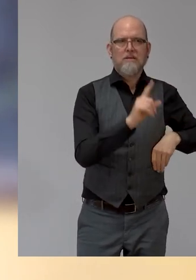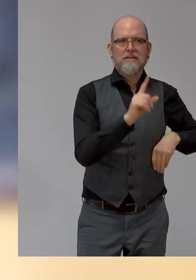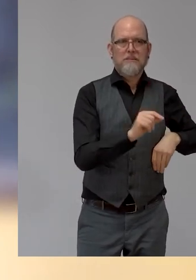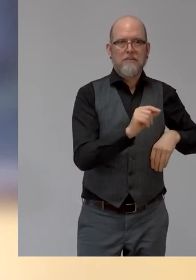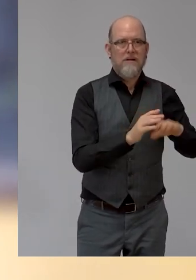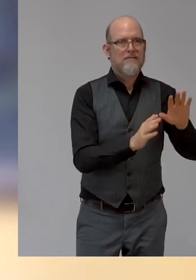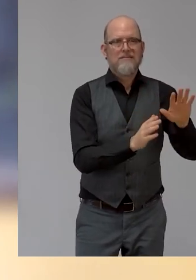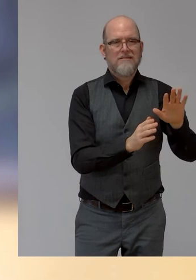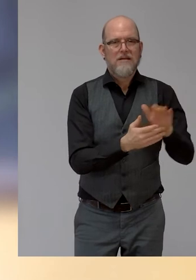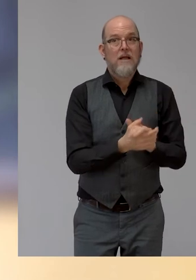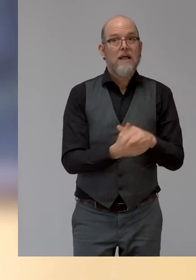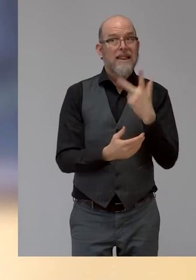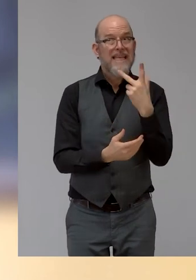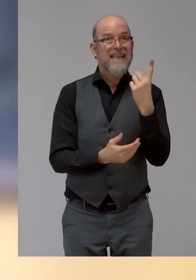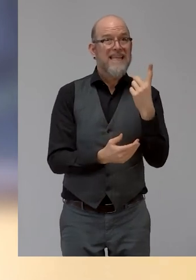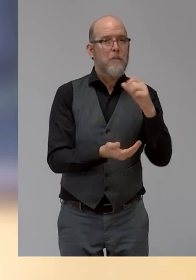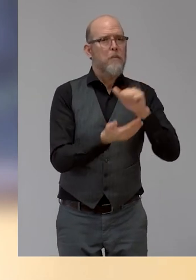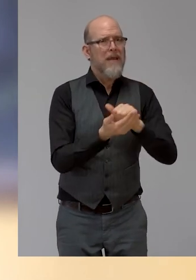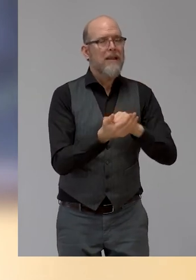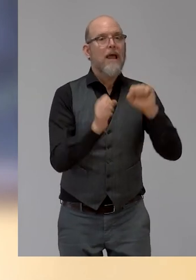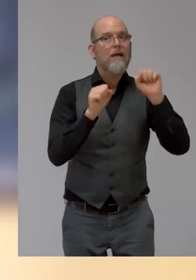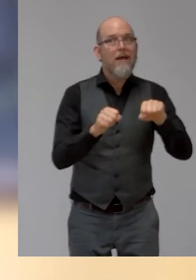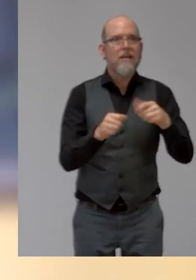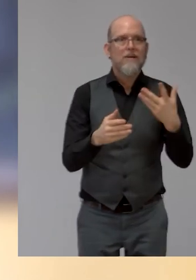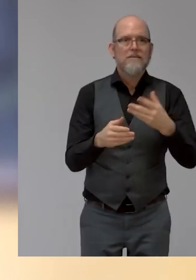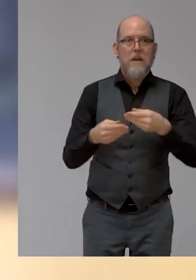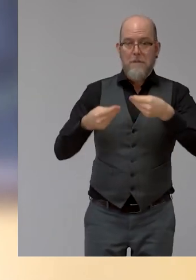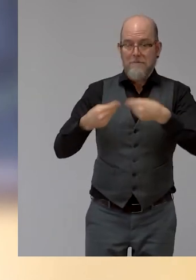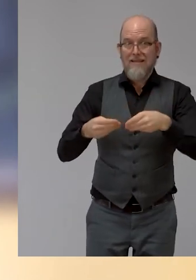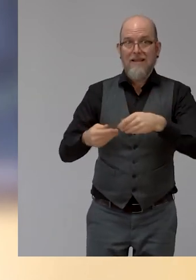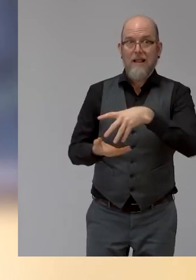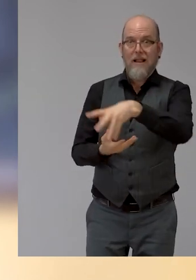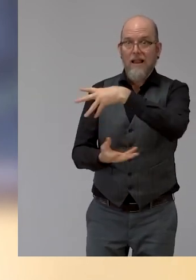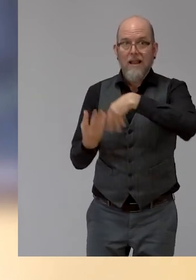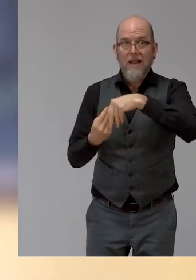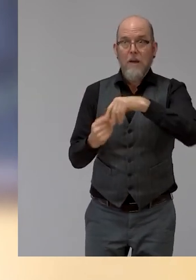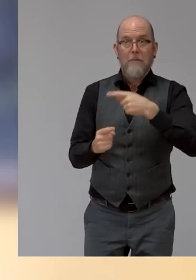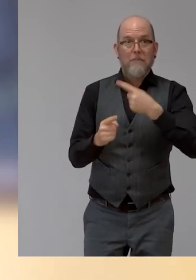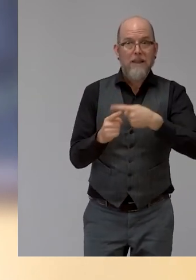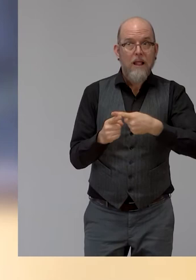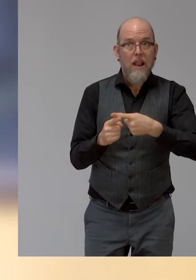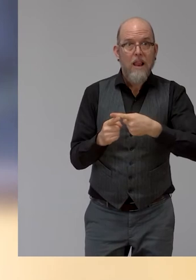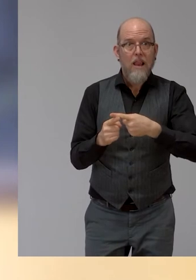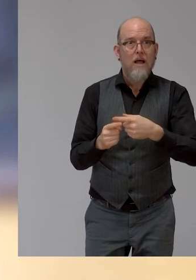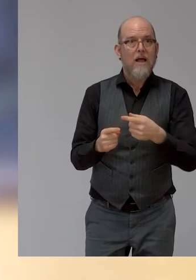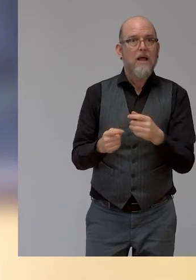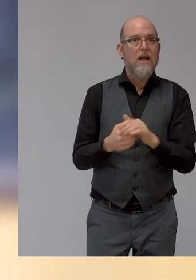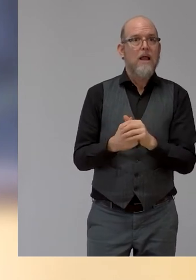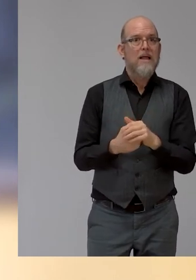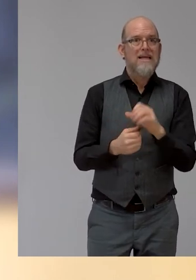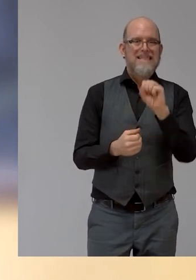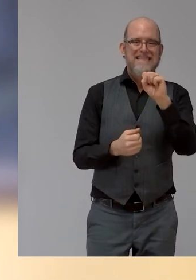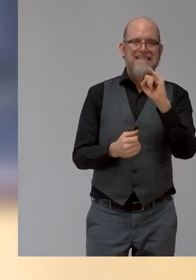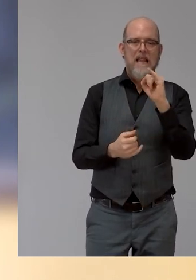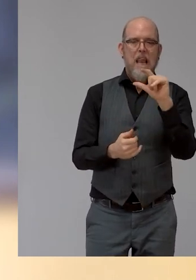printers to start using materials more like metals, elastomers like silicon, so that we can use it for